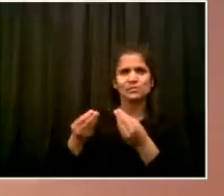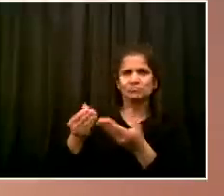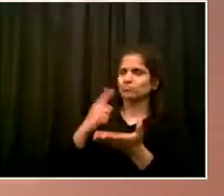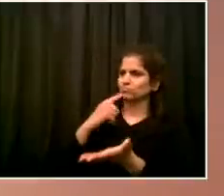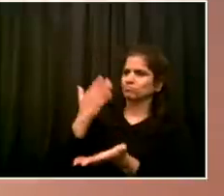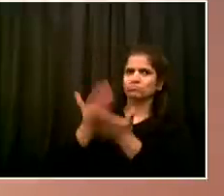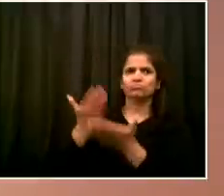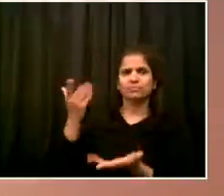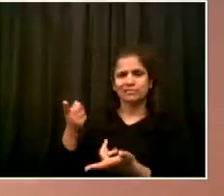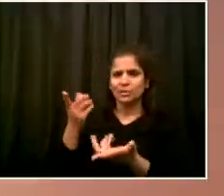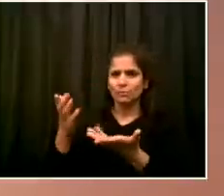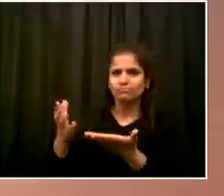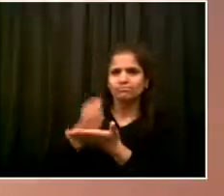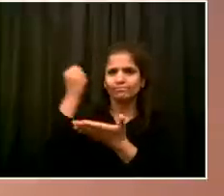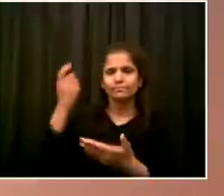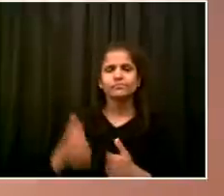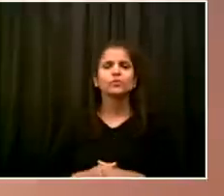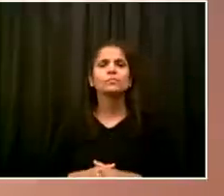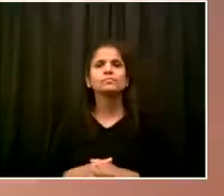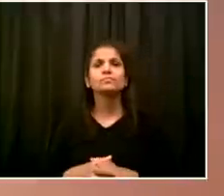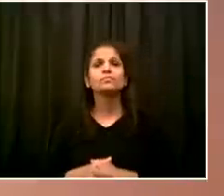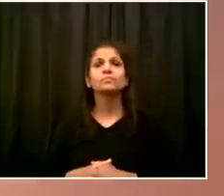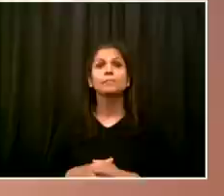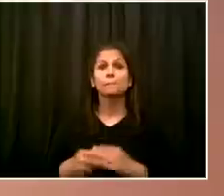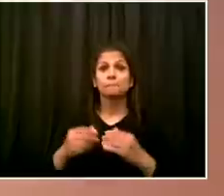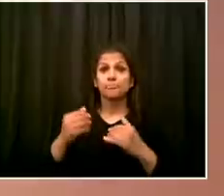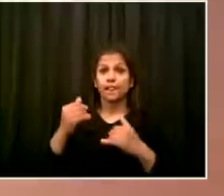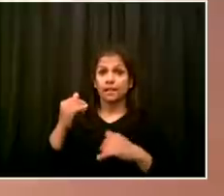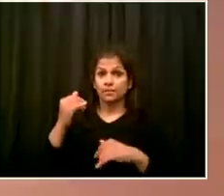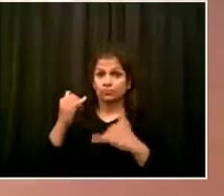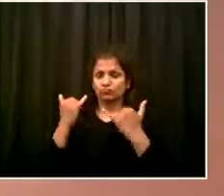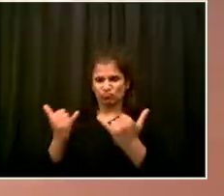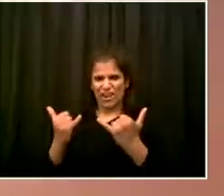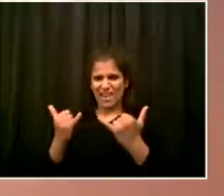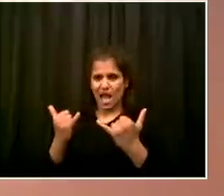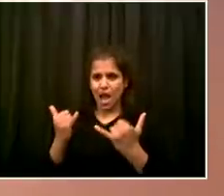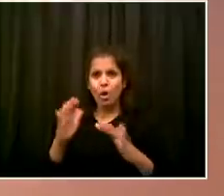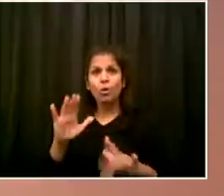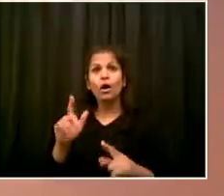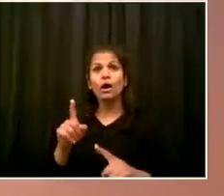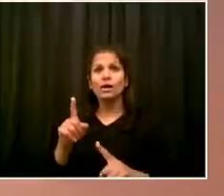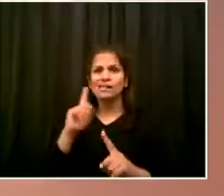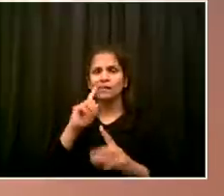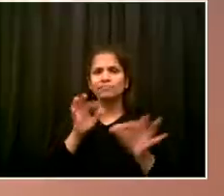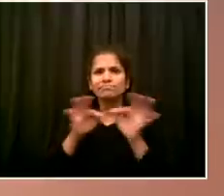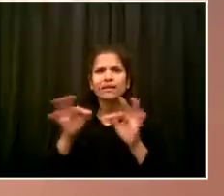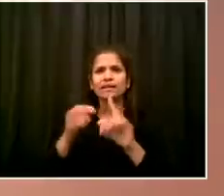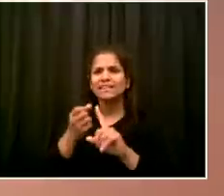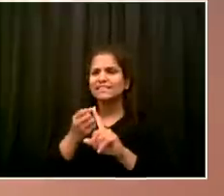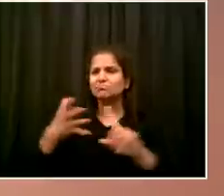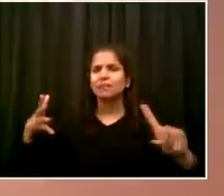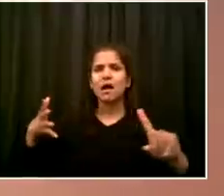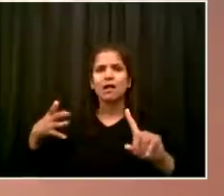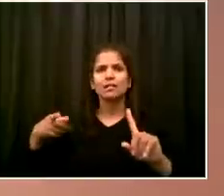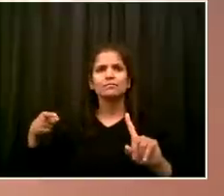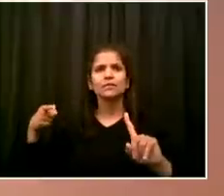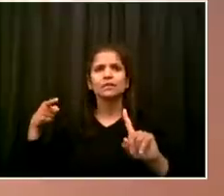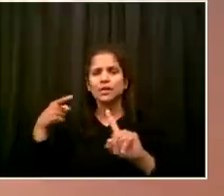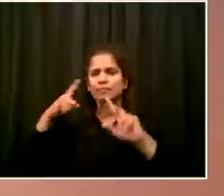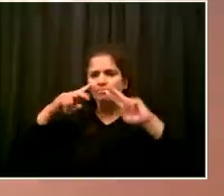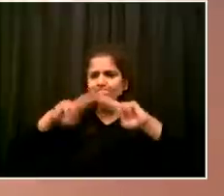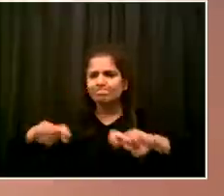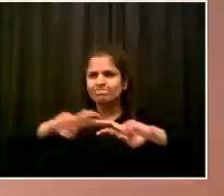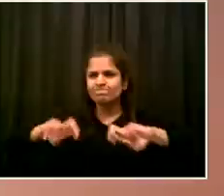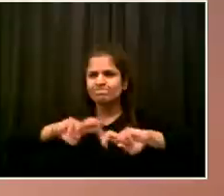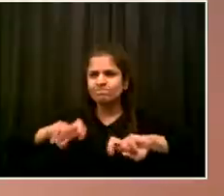for active infection, including the use, potentially, of new technologies that are emerging. So right now, our primary focus is